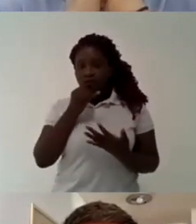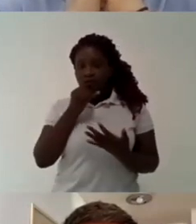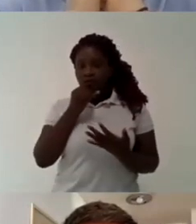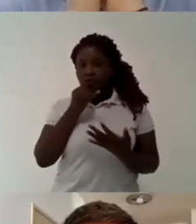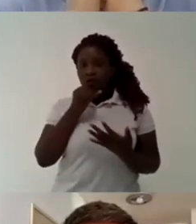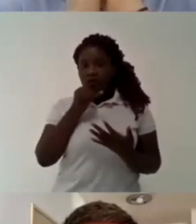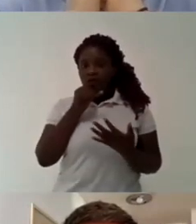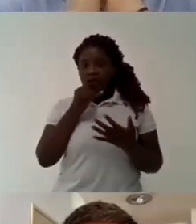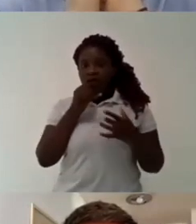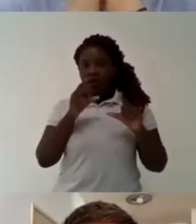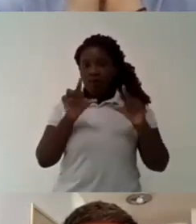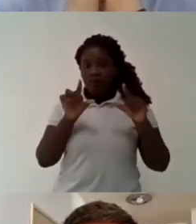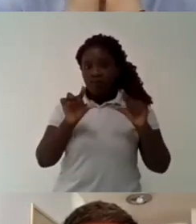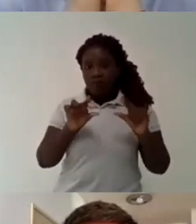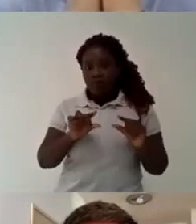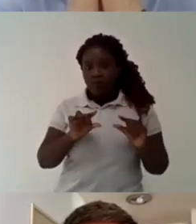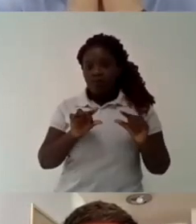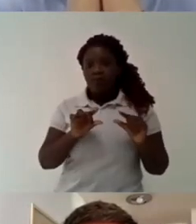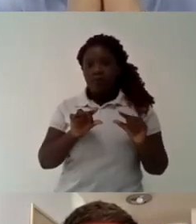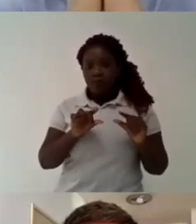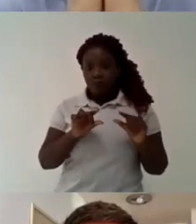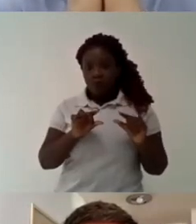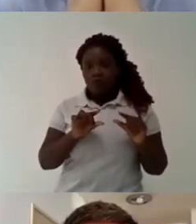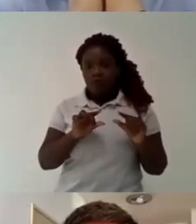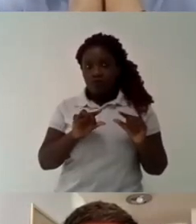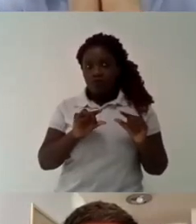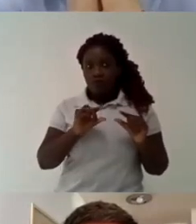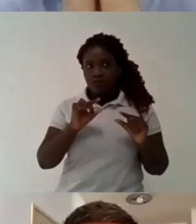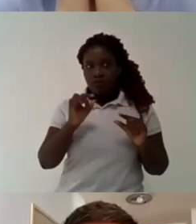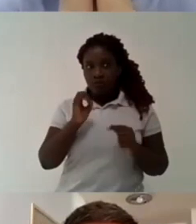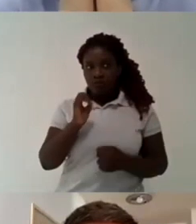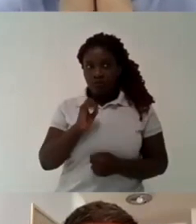uh have as a result